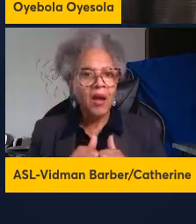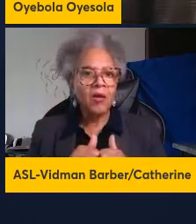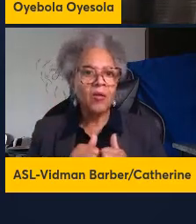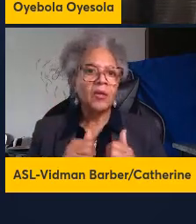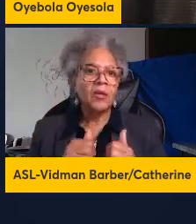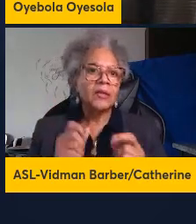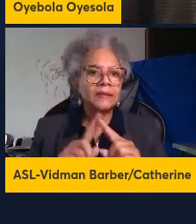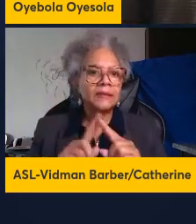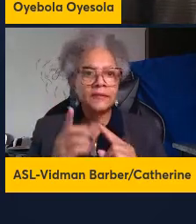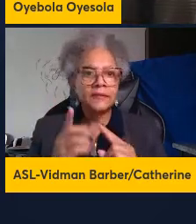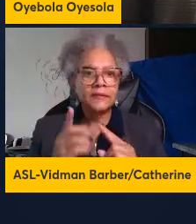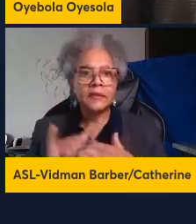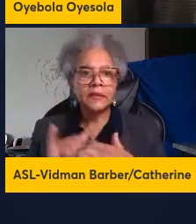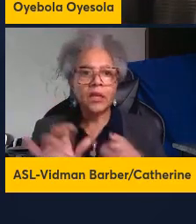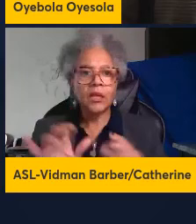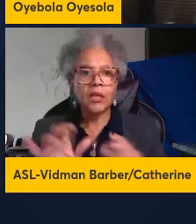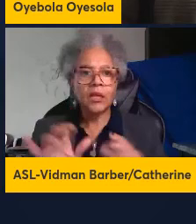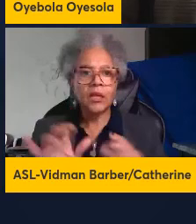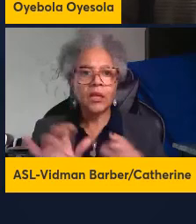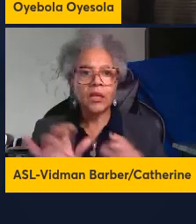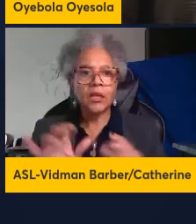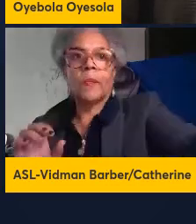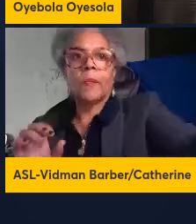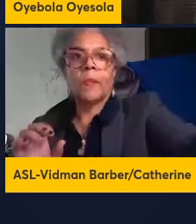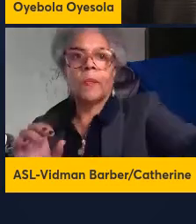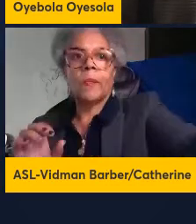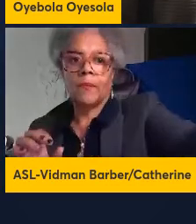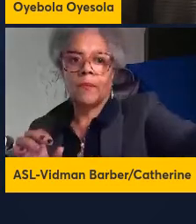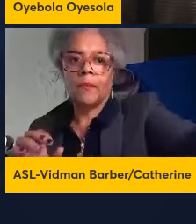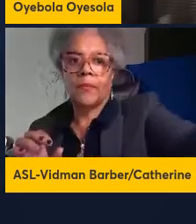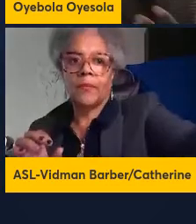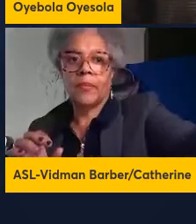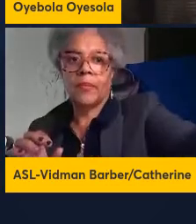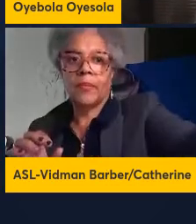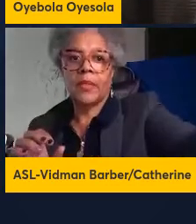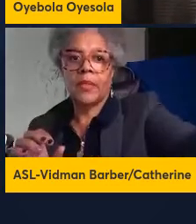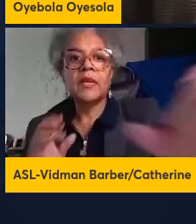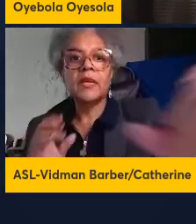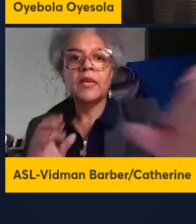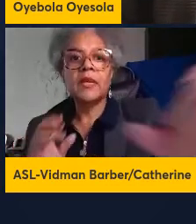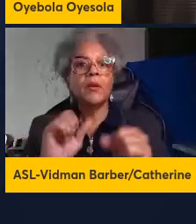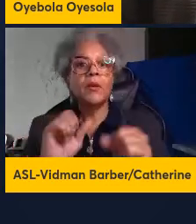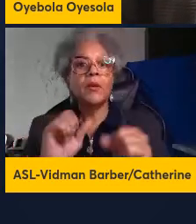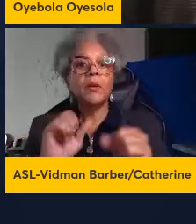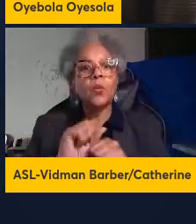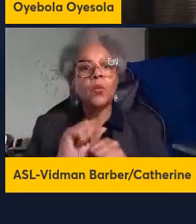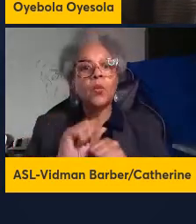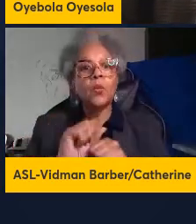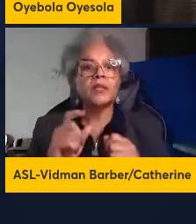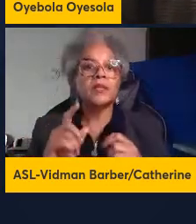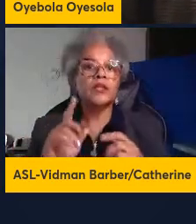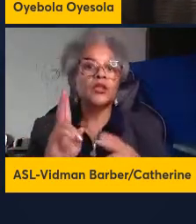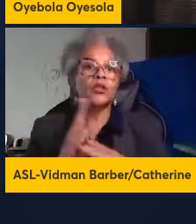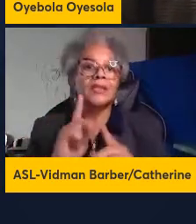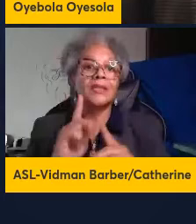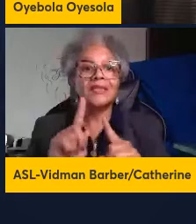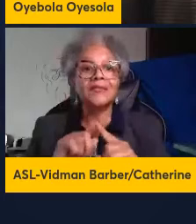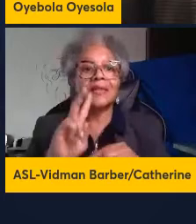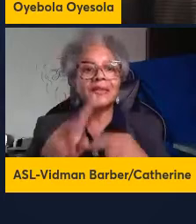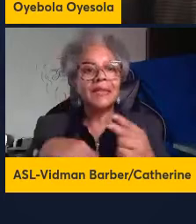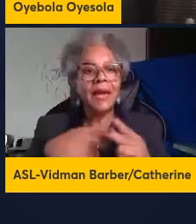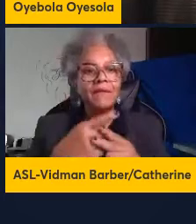parasitic helmets and some of this work has involved using different strain of mice to kind of prove how